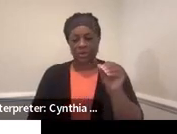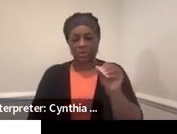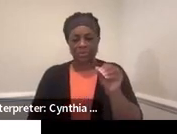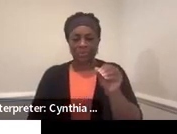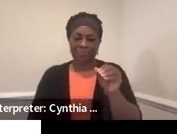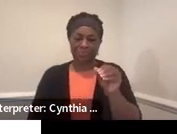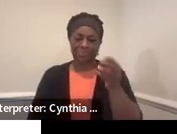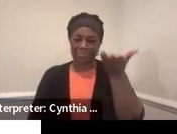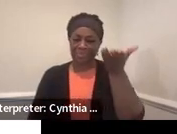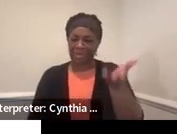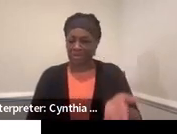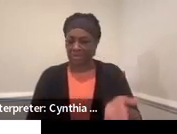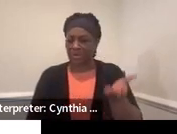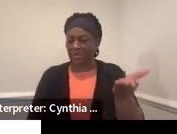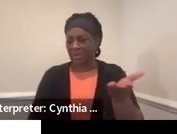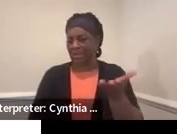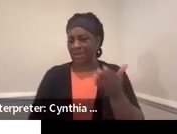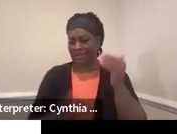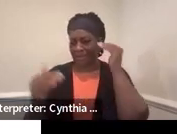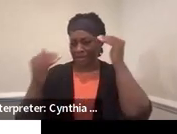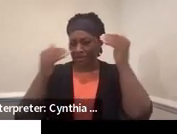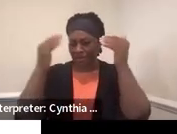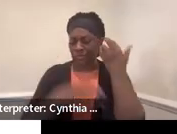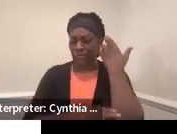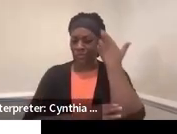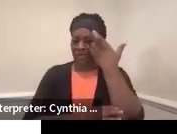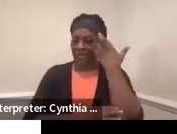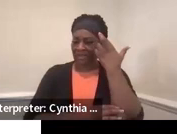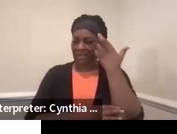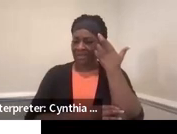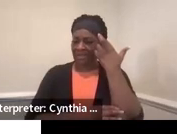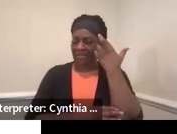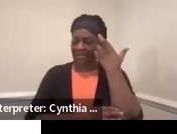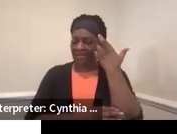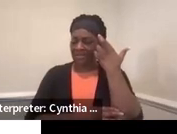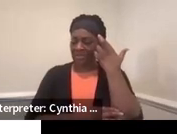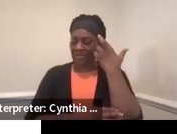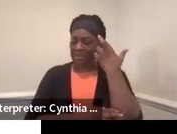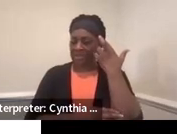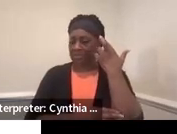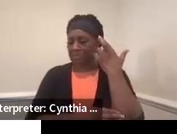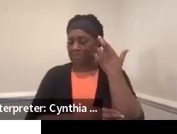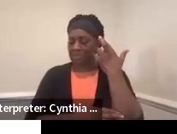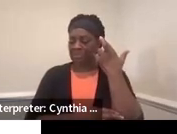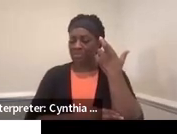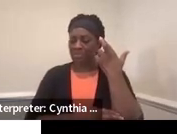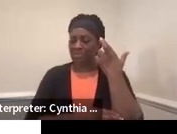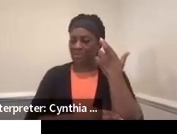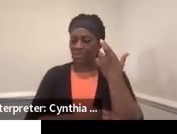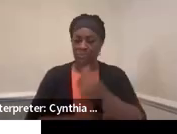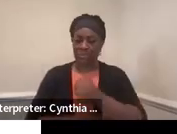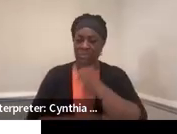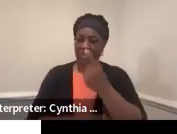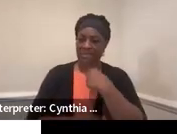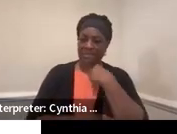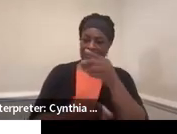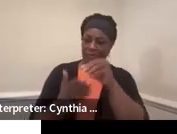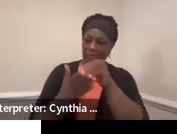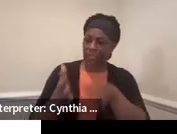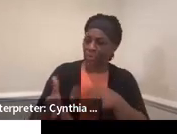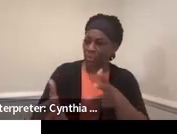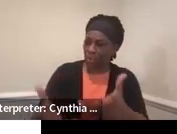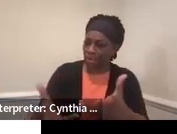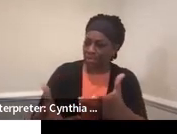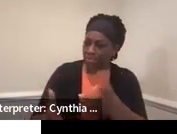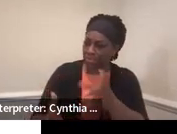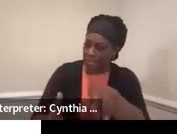are for us as adults to realize that we shouldn't be telling our students what they need